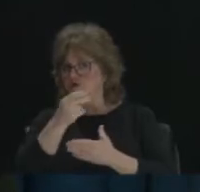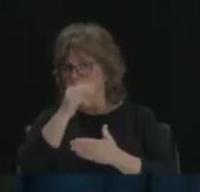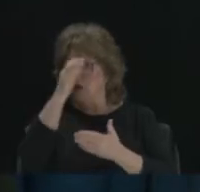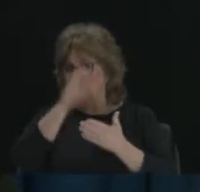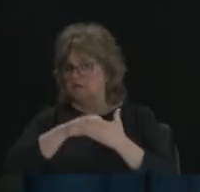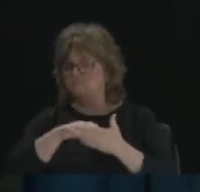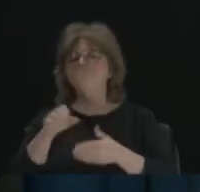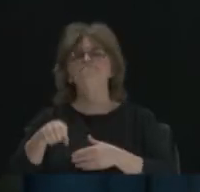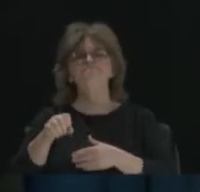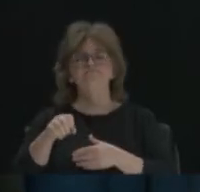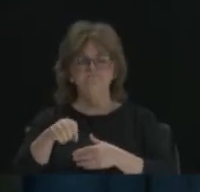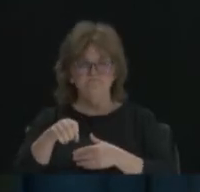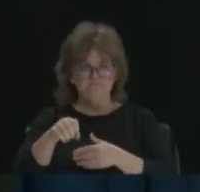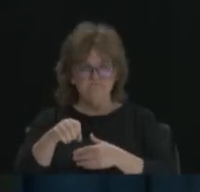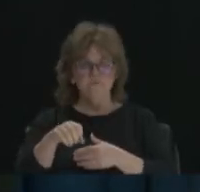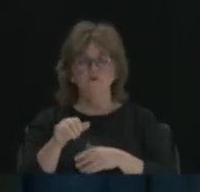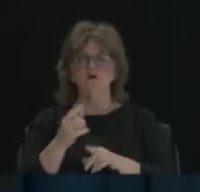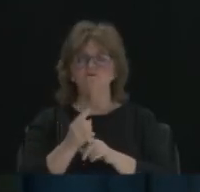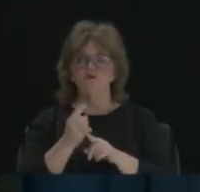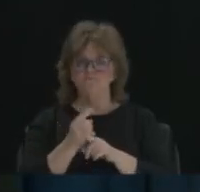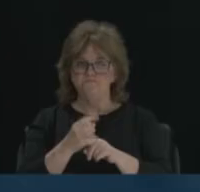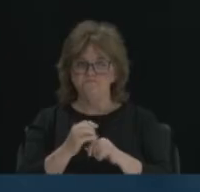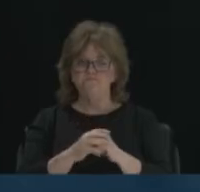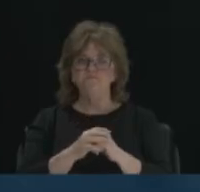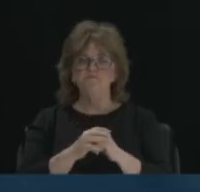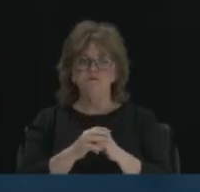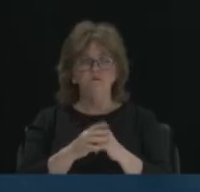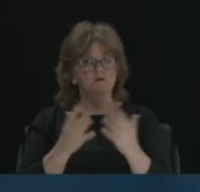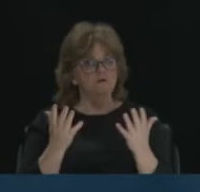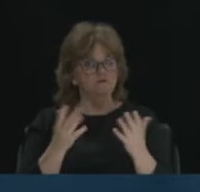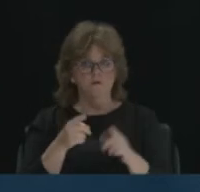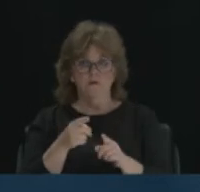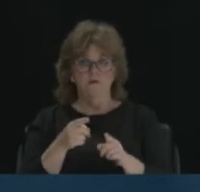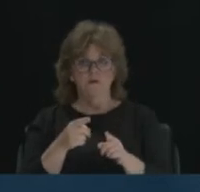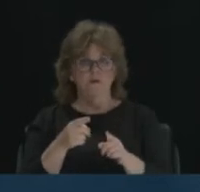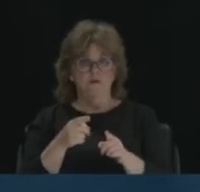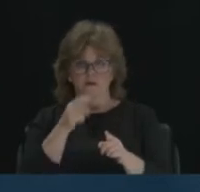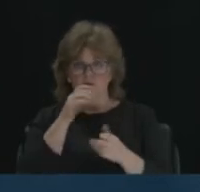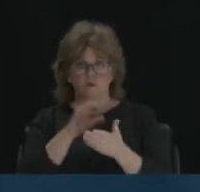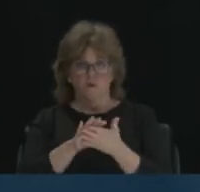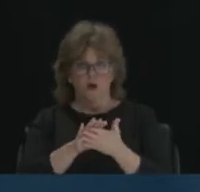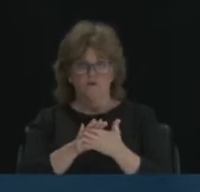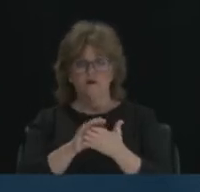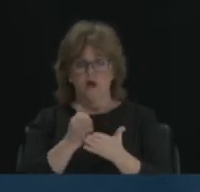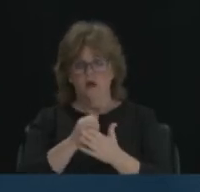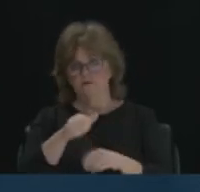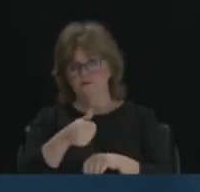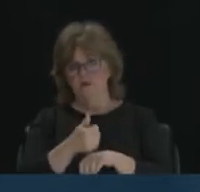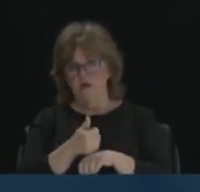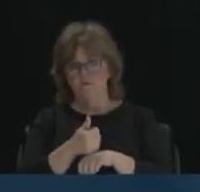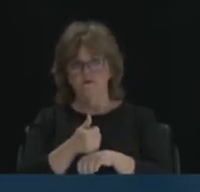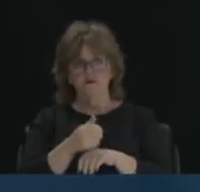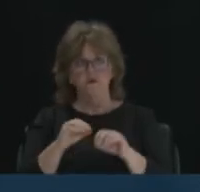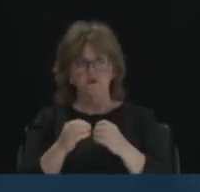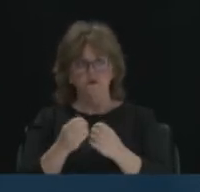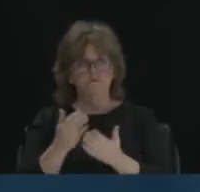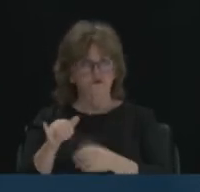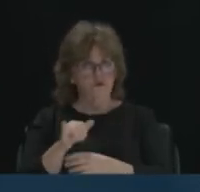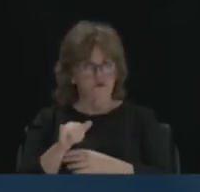That's correct. Okay. Julia Carnell Patterson. All right. That's correct. You know, so she was part of our foundership as well. Rabbi